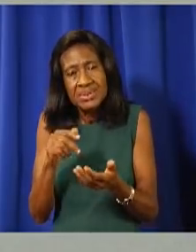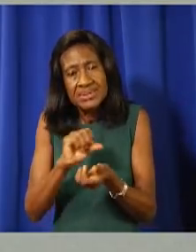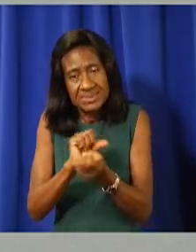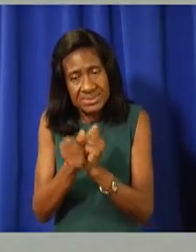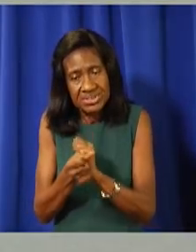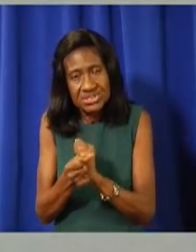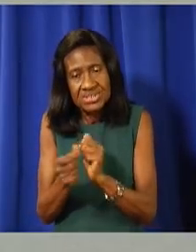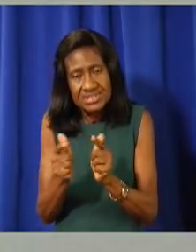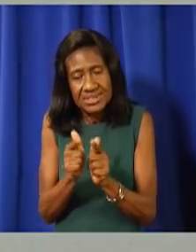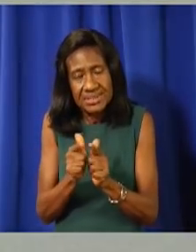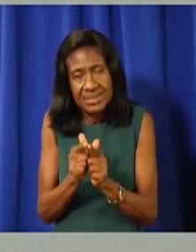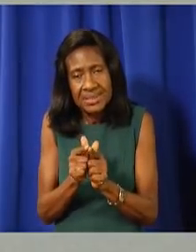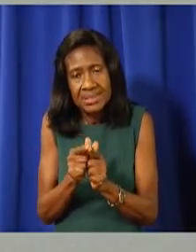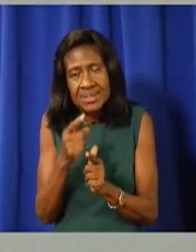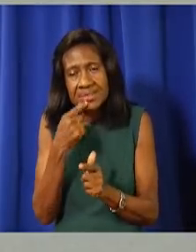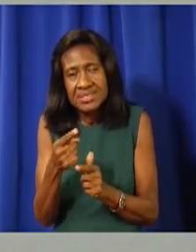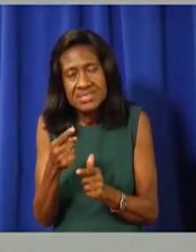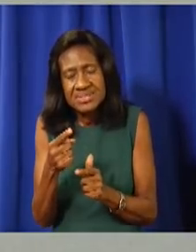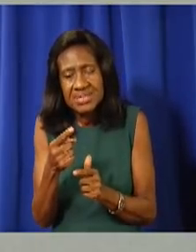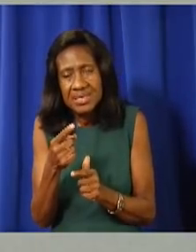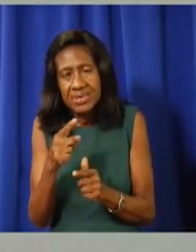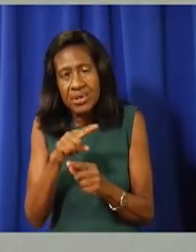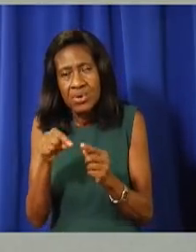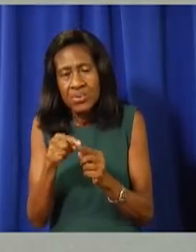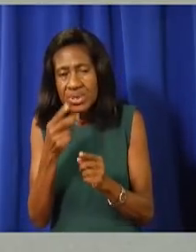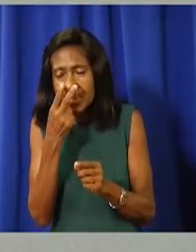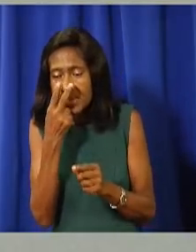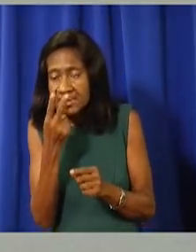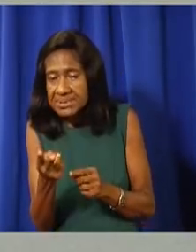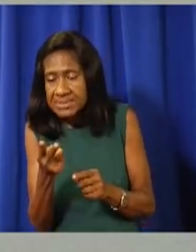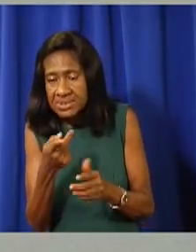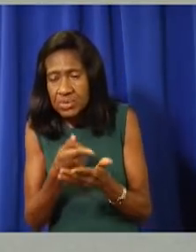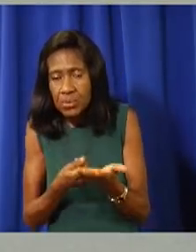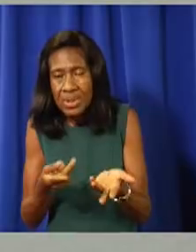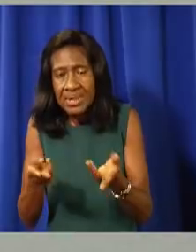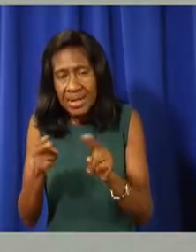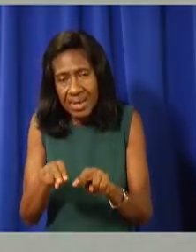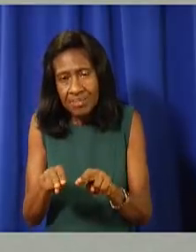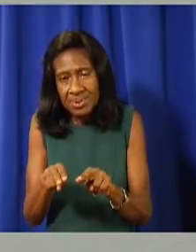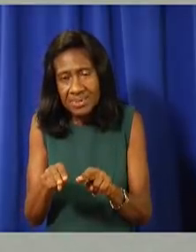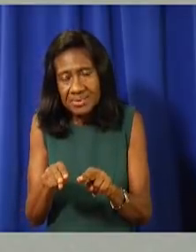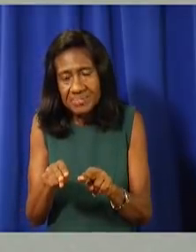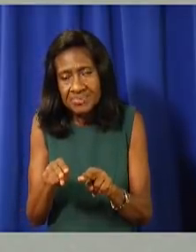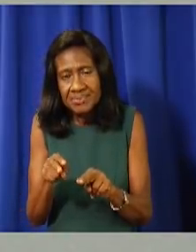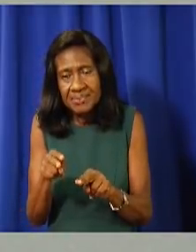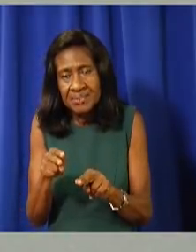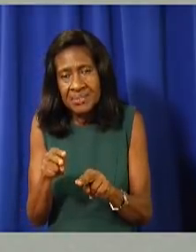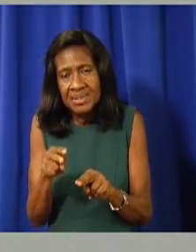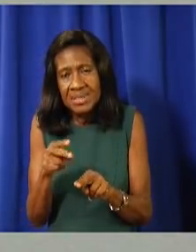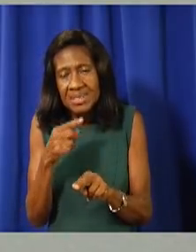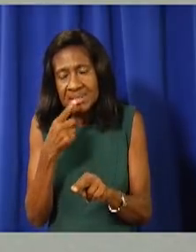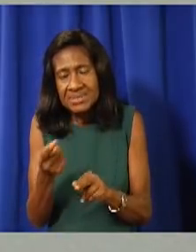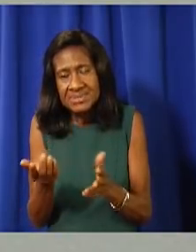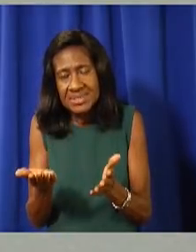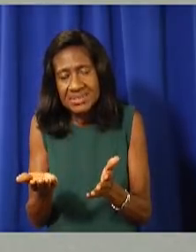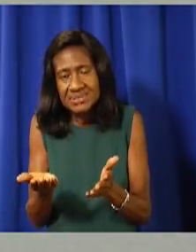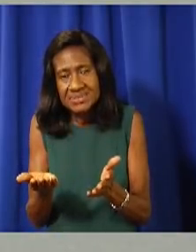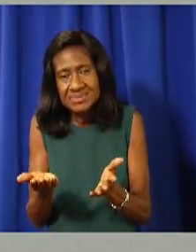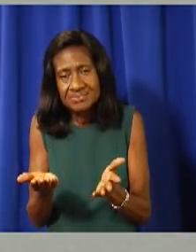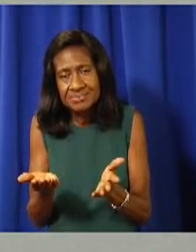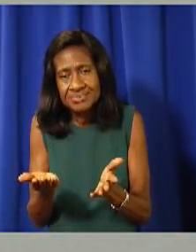really told us is that these targets are, are actually becoming somewhat very fuzzy and meaningless.